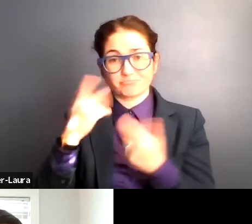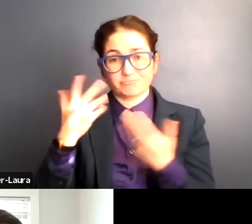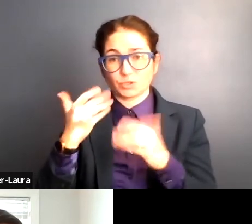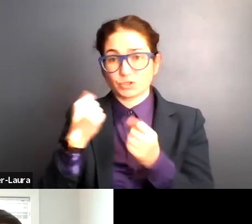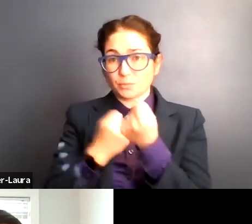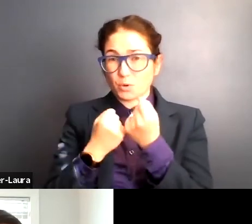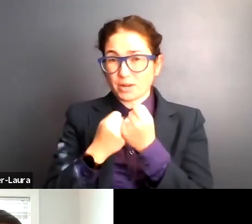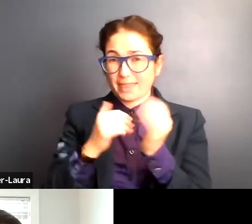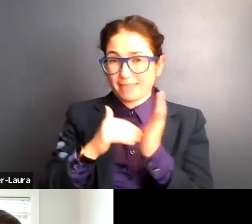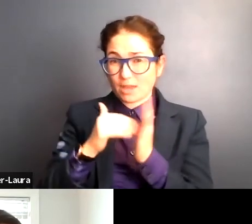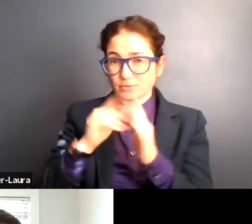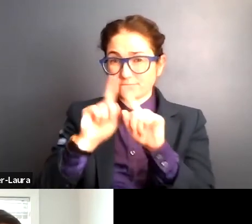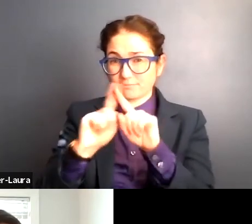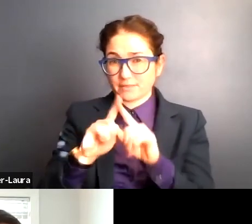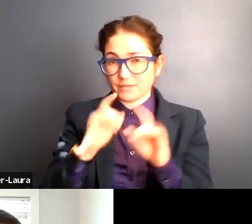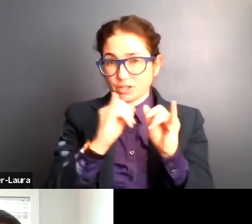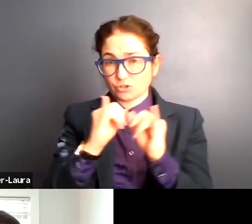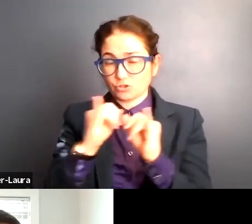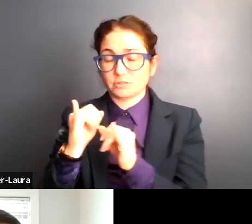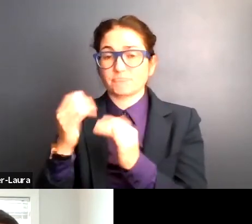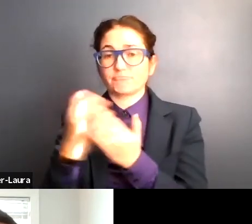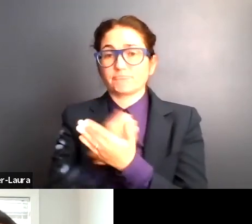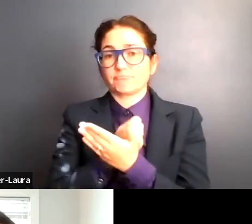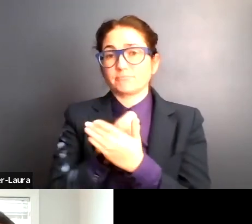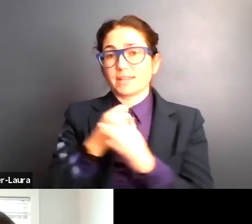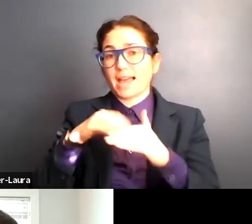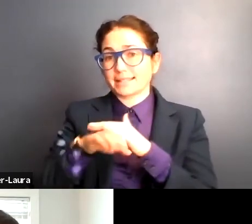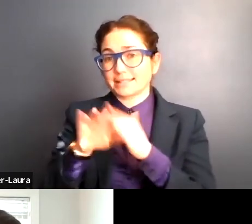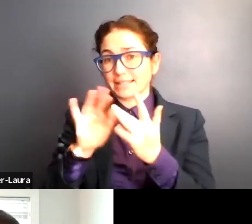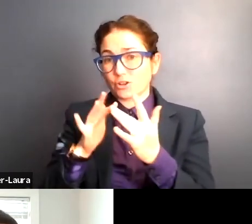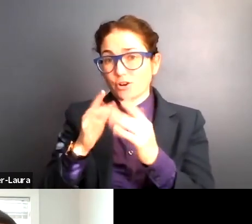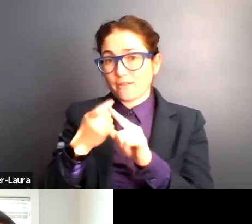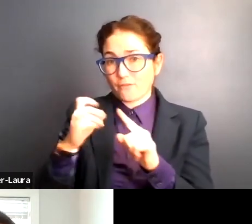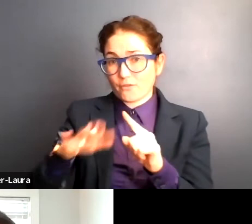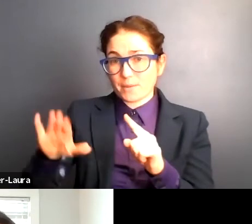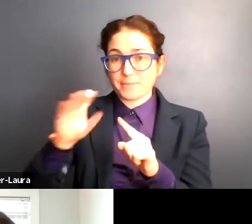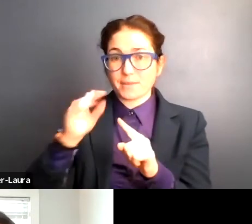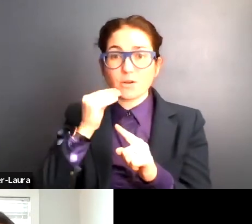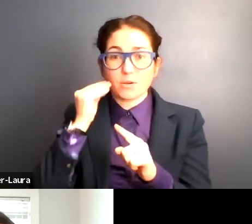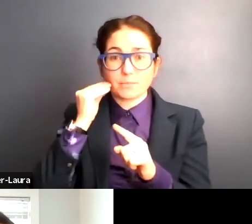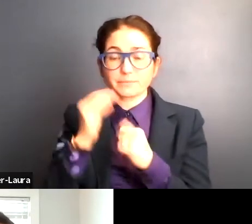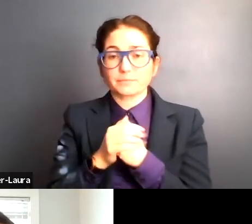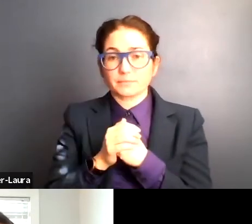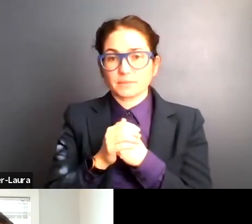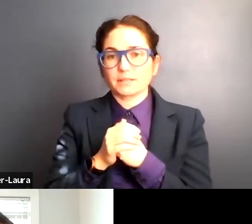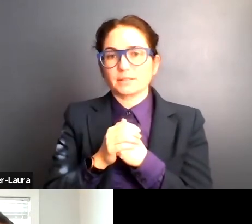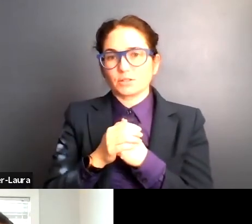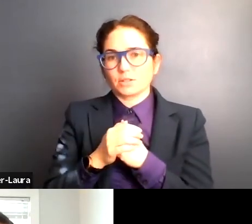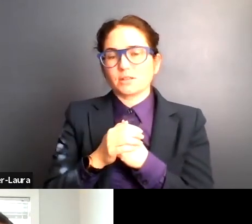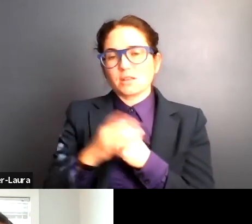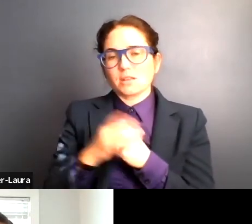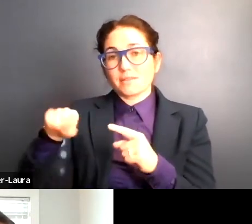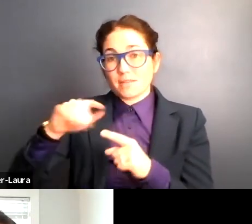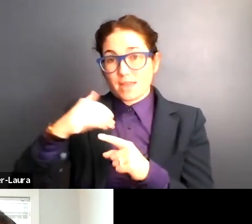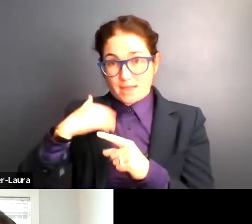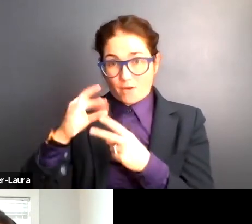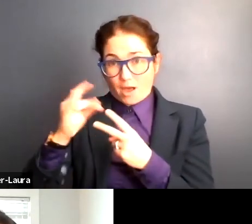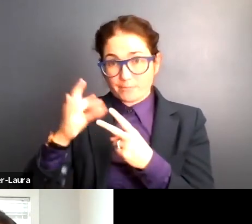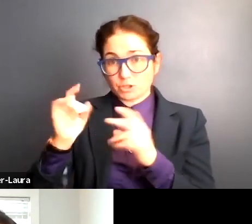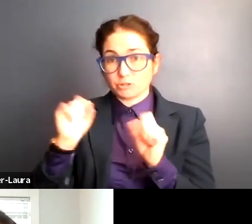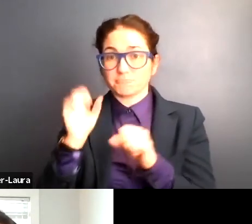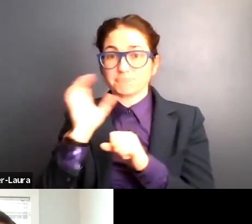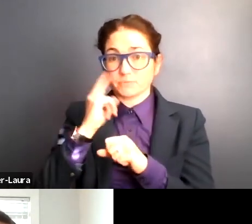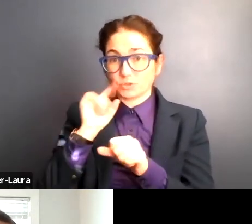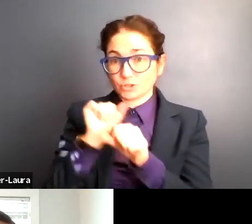individuals in securing access to the internet from their own homes. And that's given them the option to look for